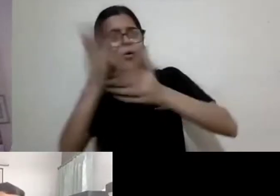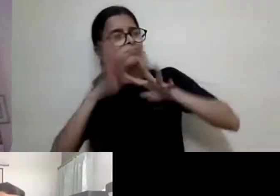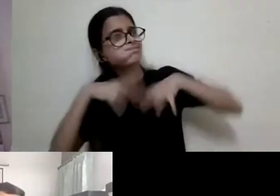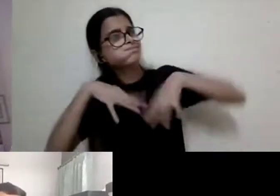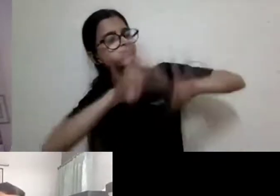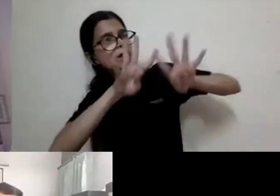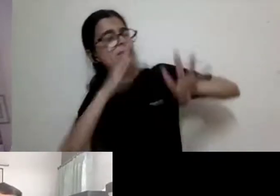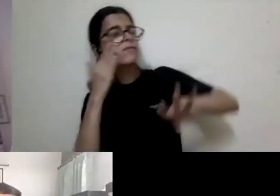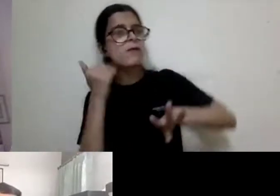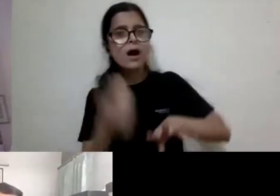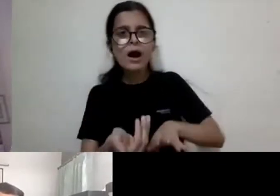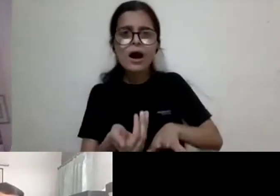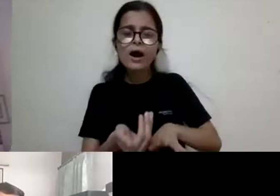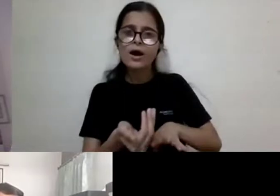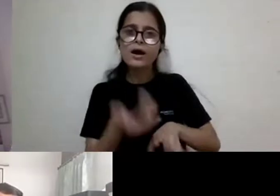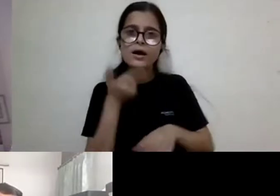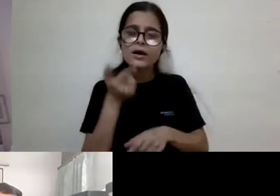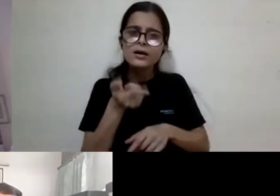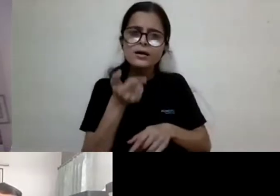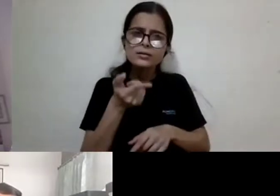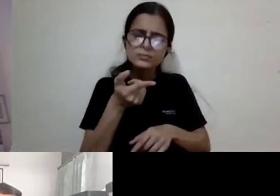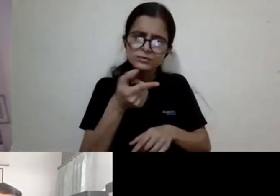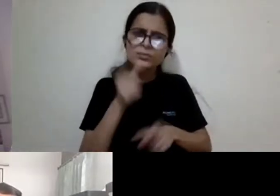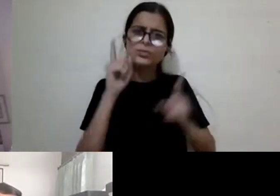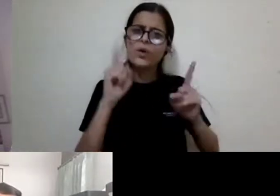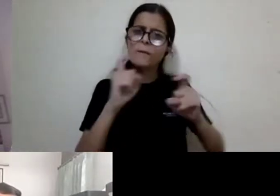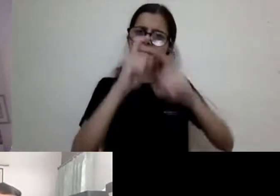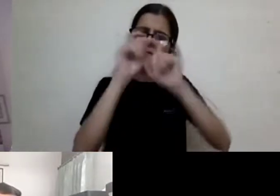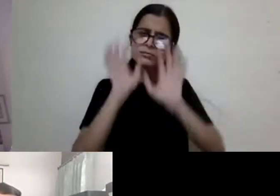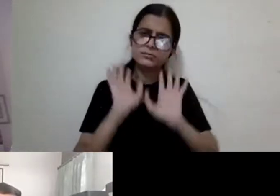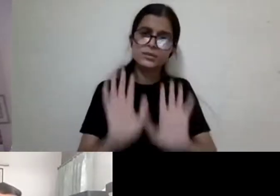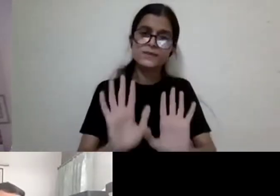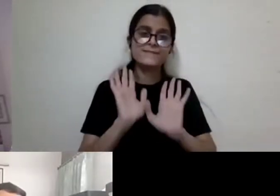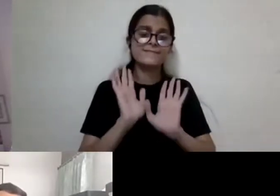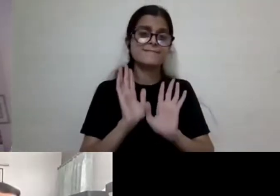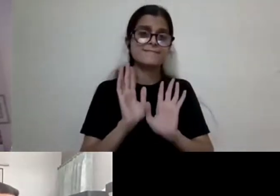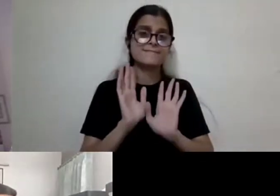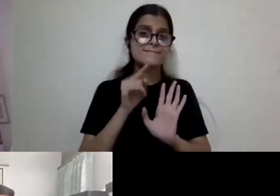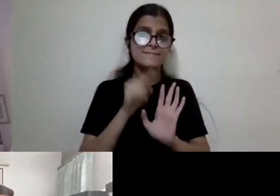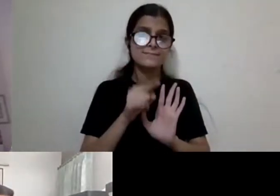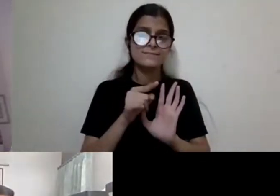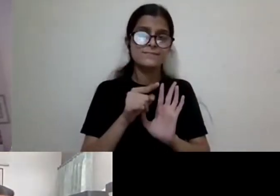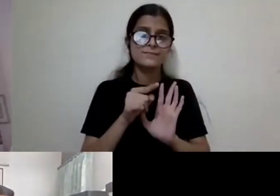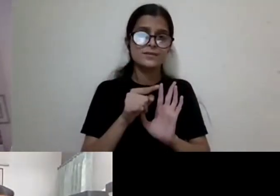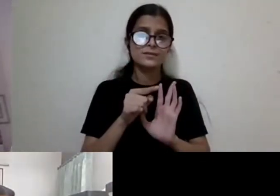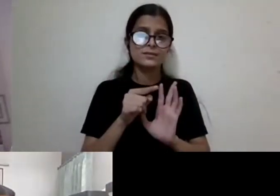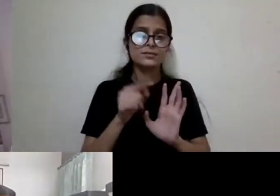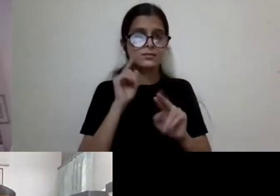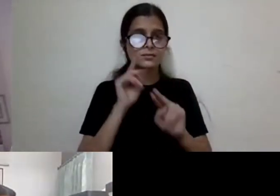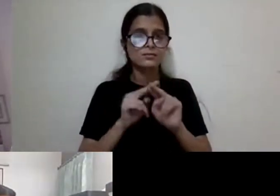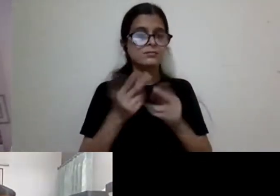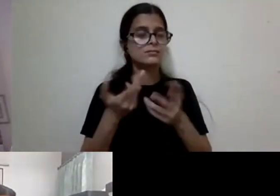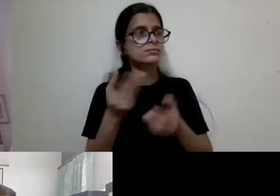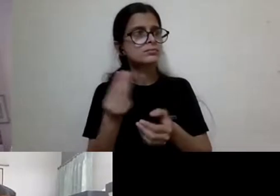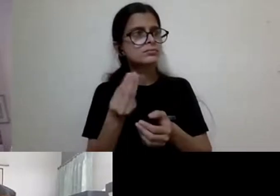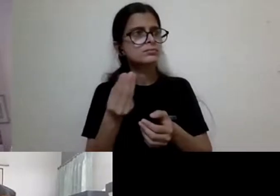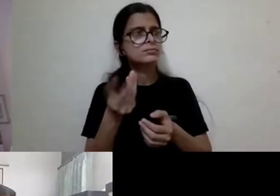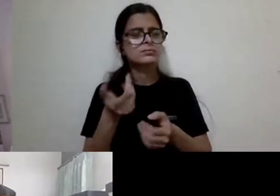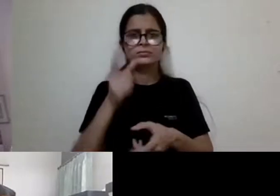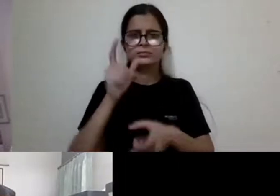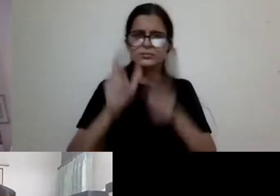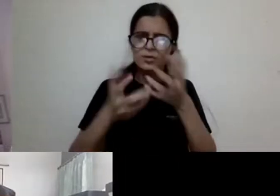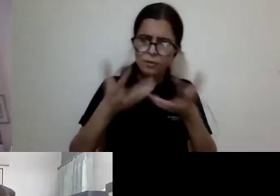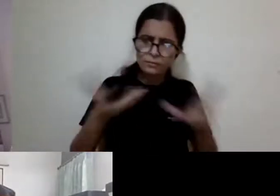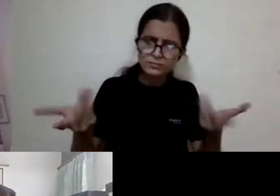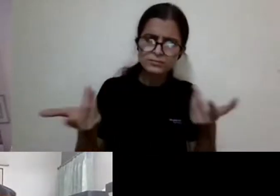that's, that's a complex thing. On one hand, it's, it's a, if the stare can reduce someone to an object or to a